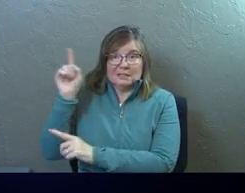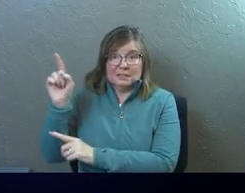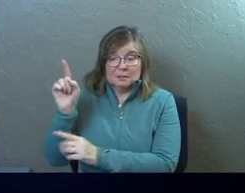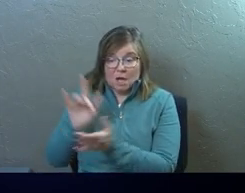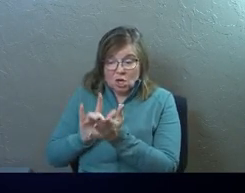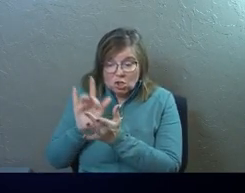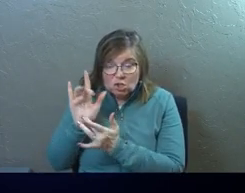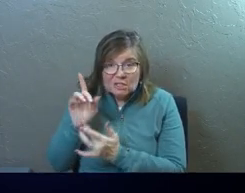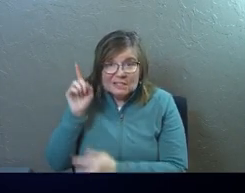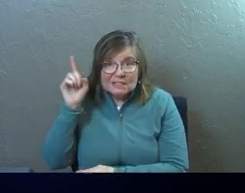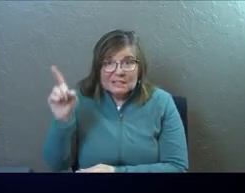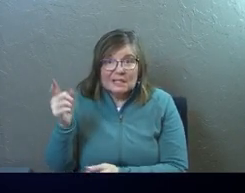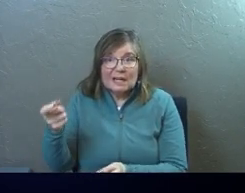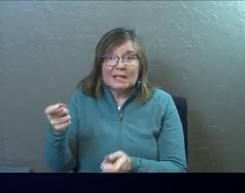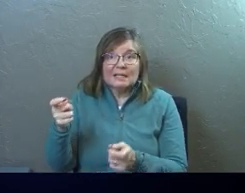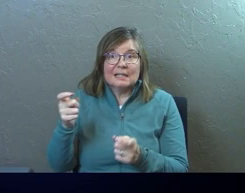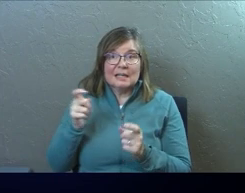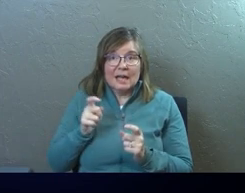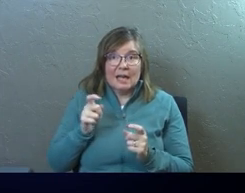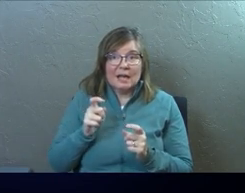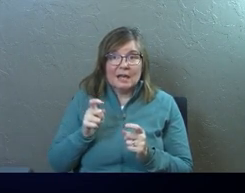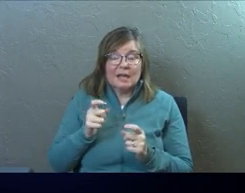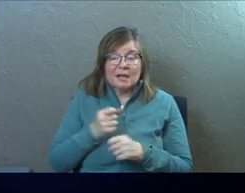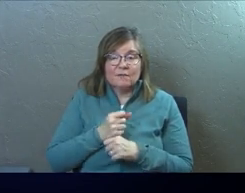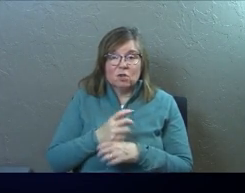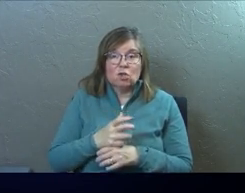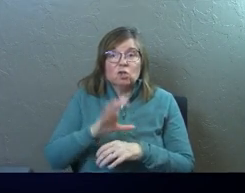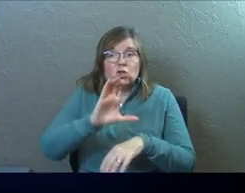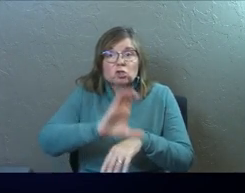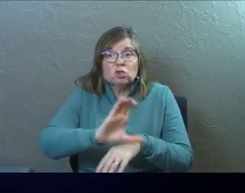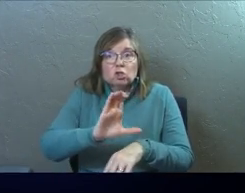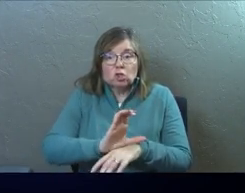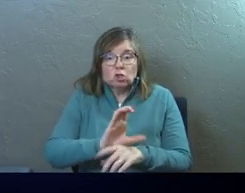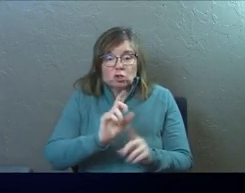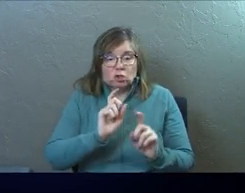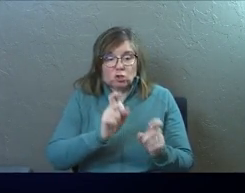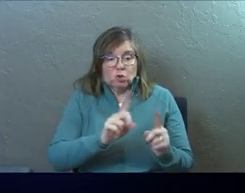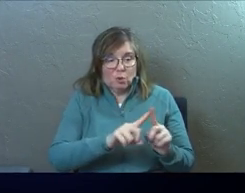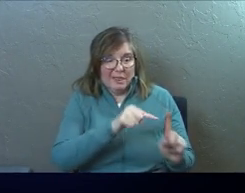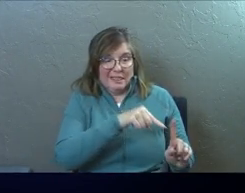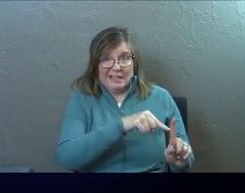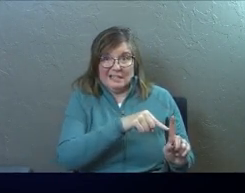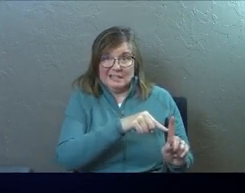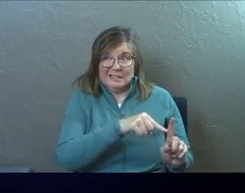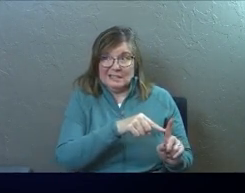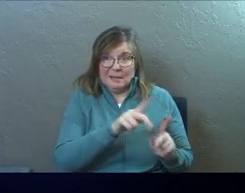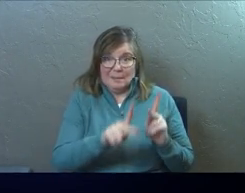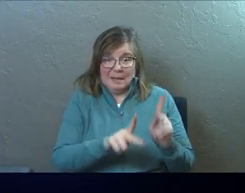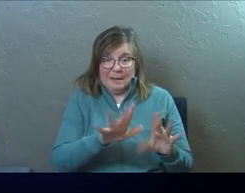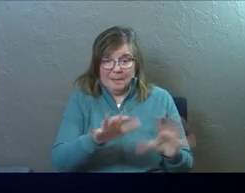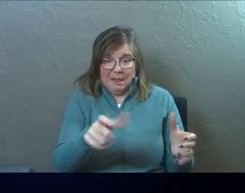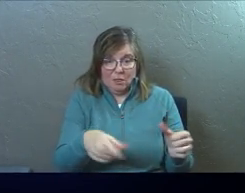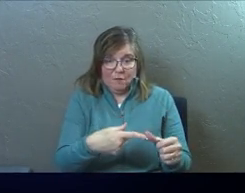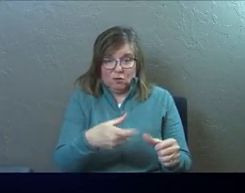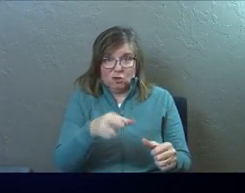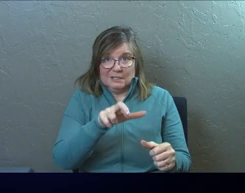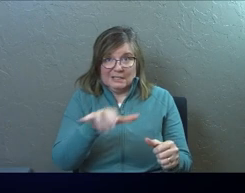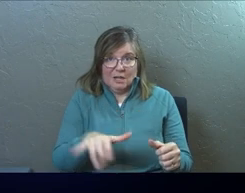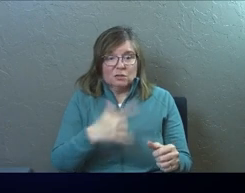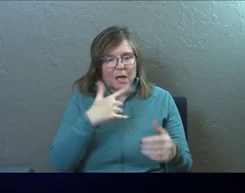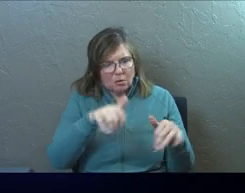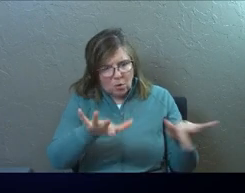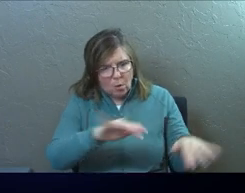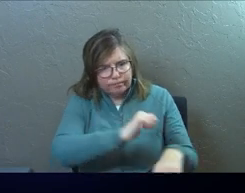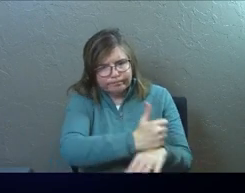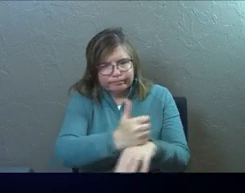And Jesus gave the cause, gave the church to this ragtag bunch of people in the first century and